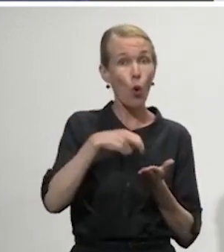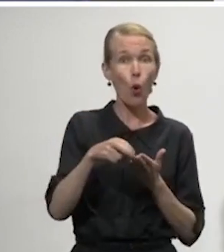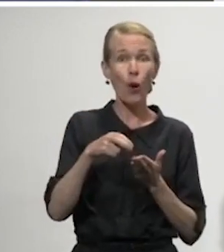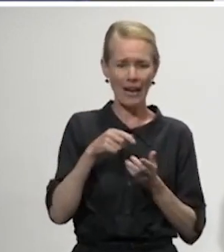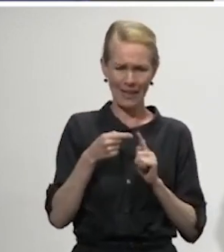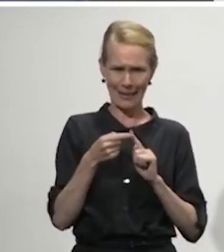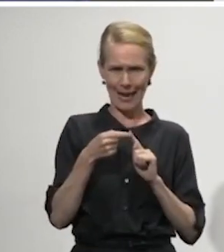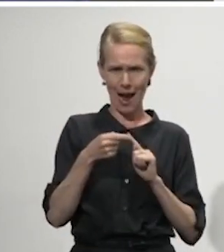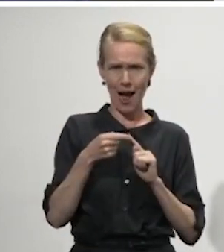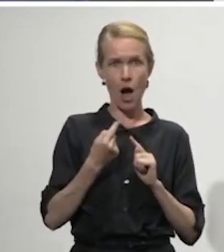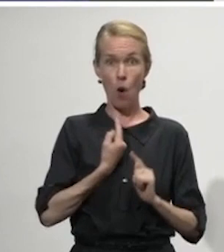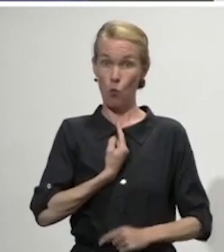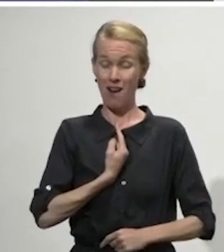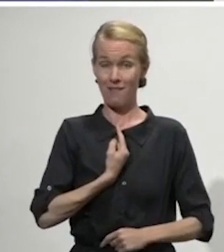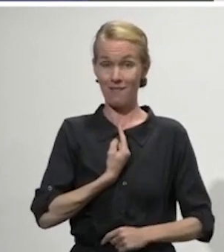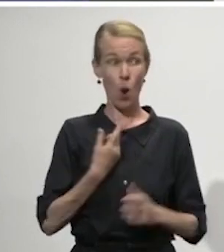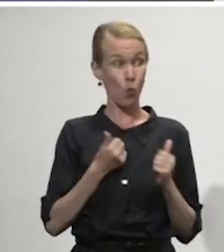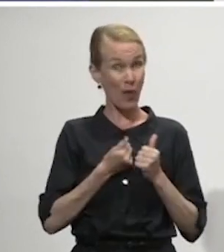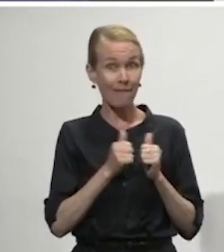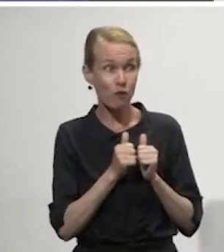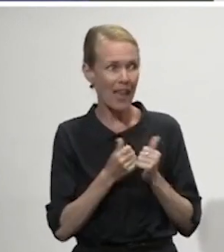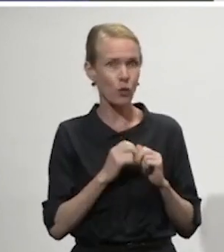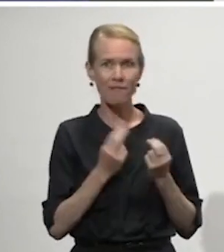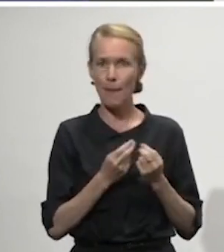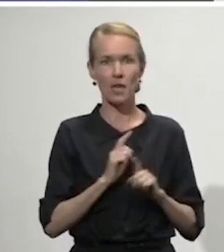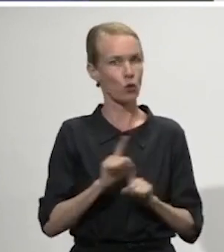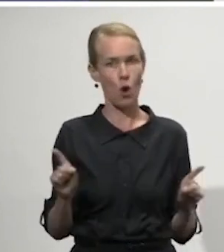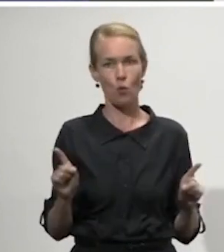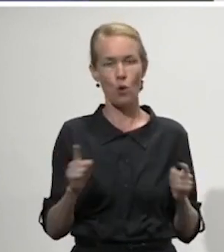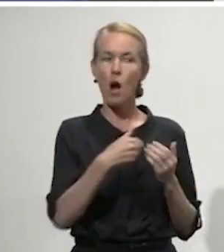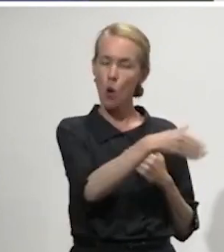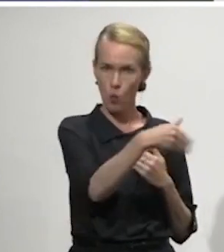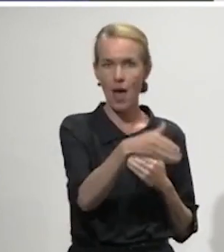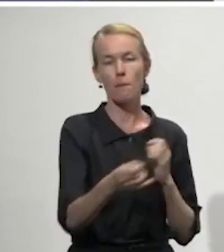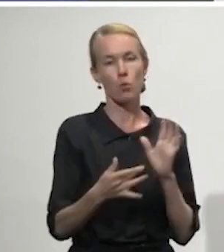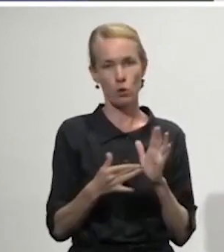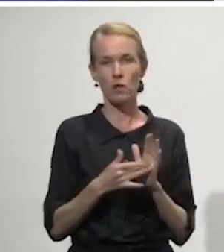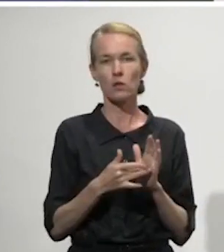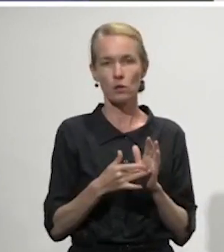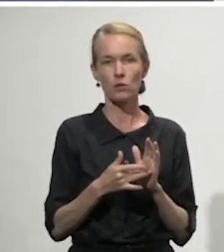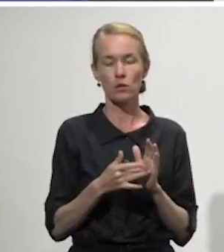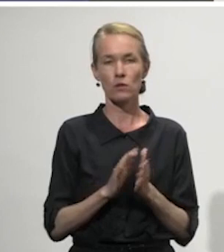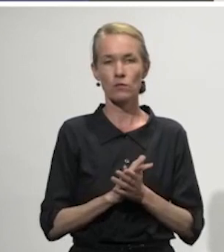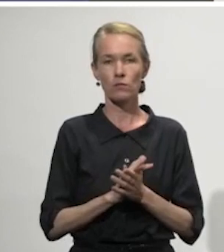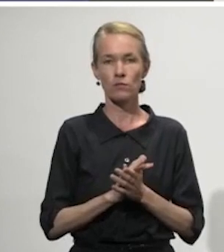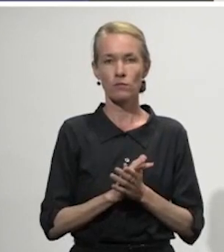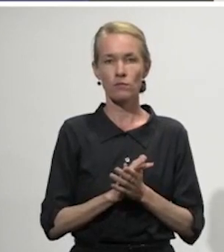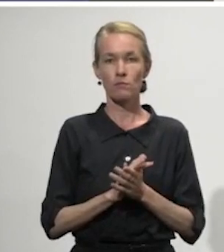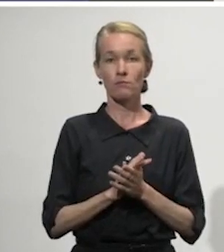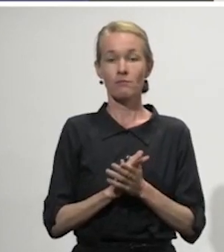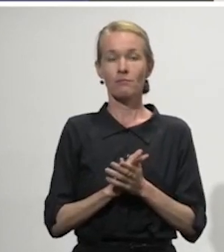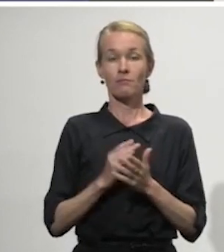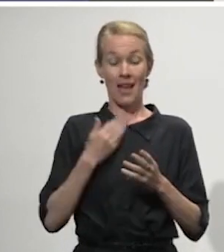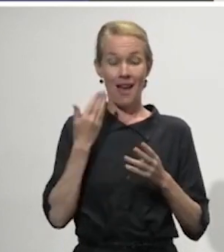alone and should not have any contact with other people and then we have of course our bubble